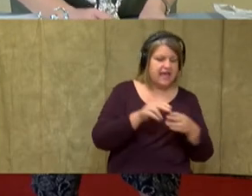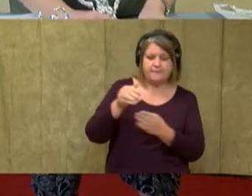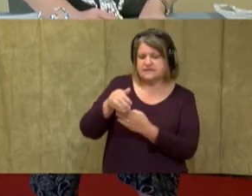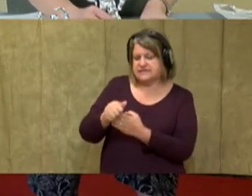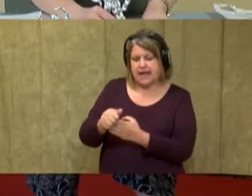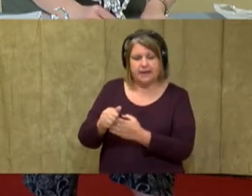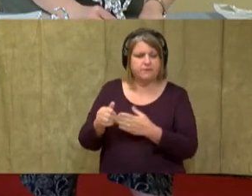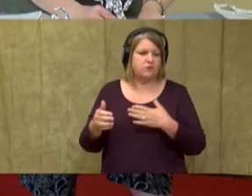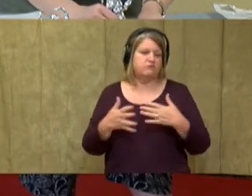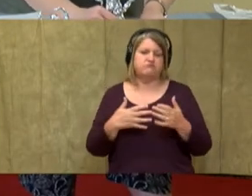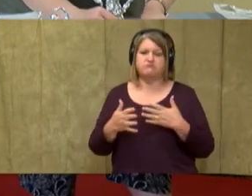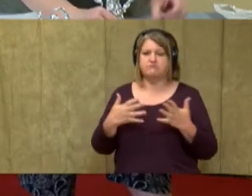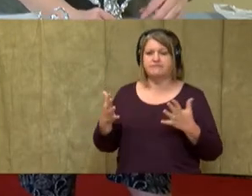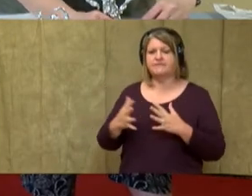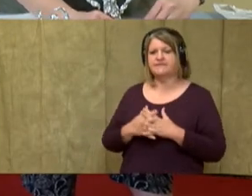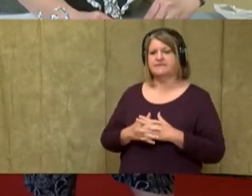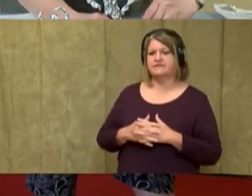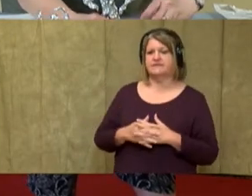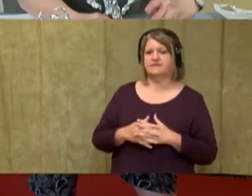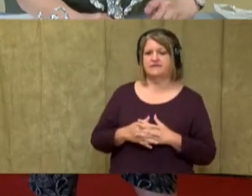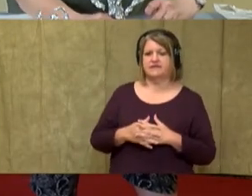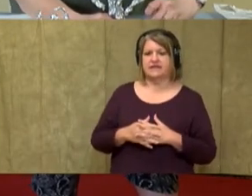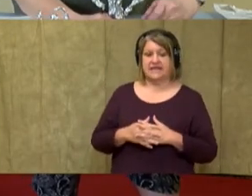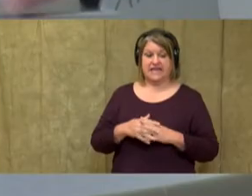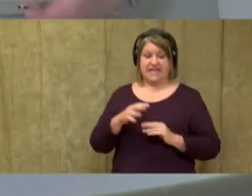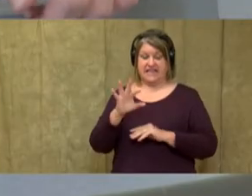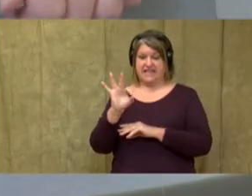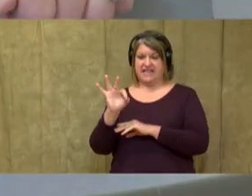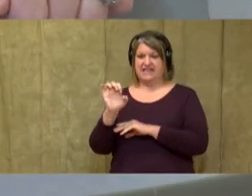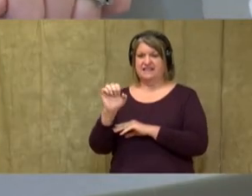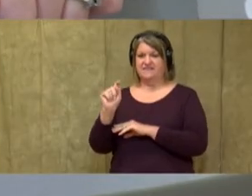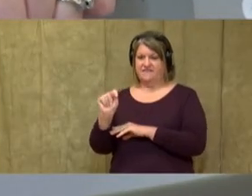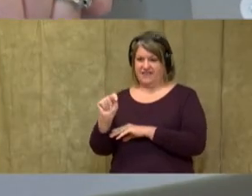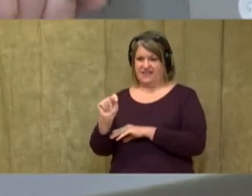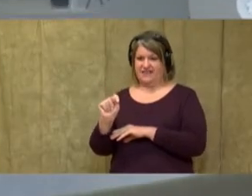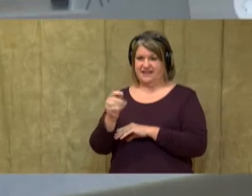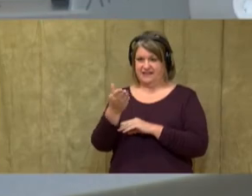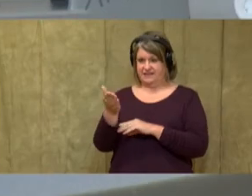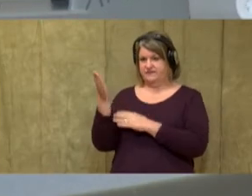So let's just staple the little feet onto the cast shadow.